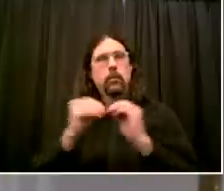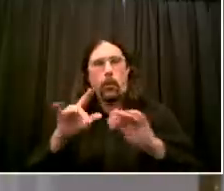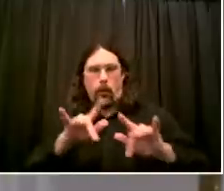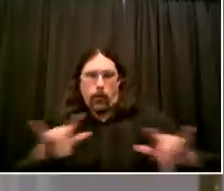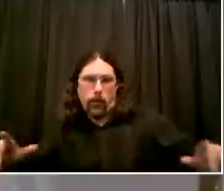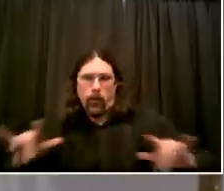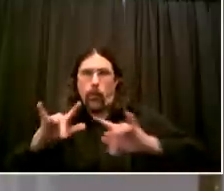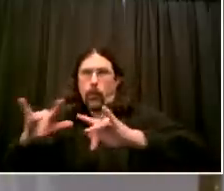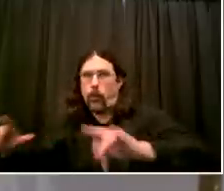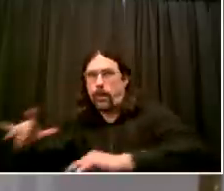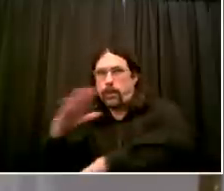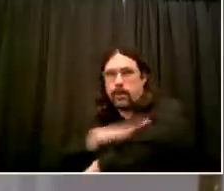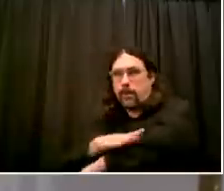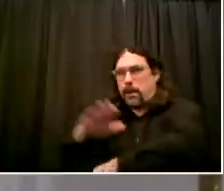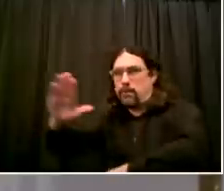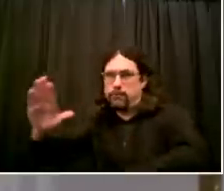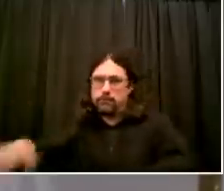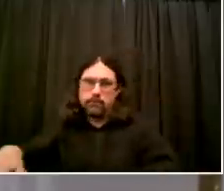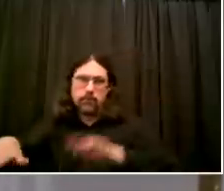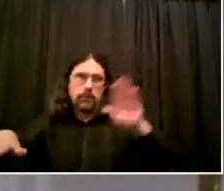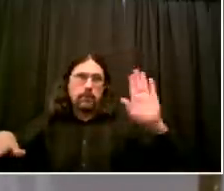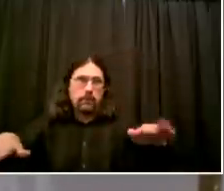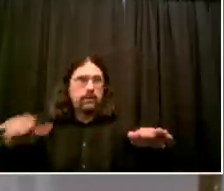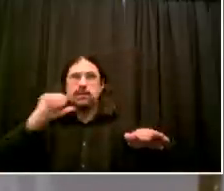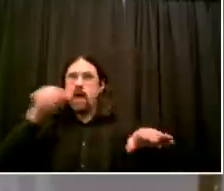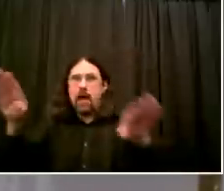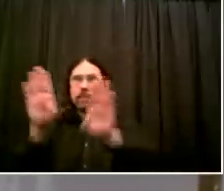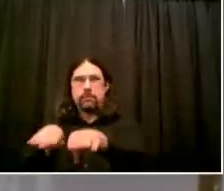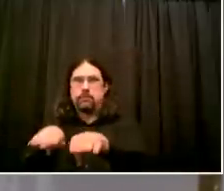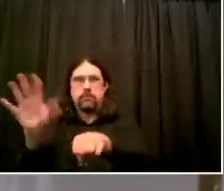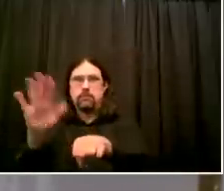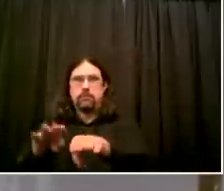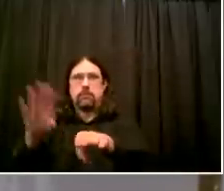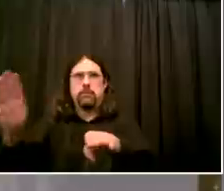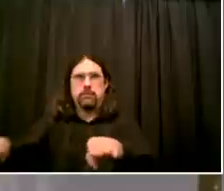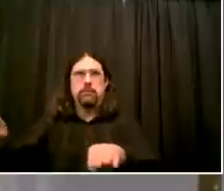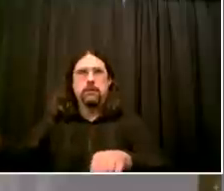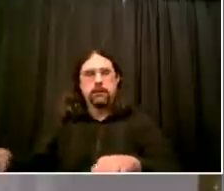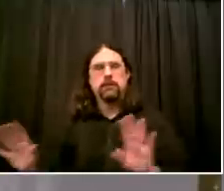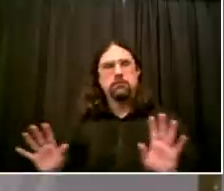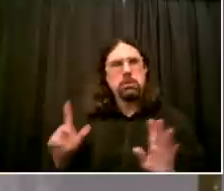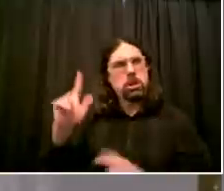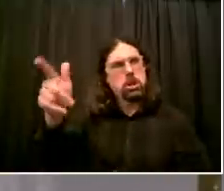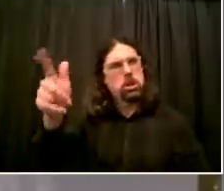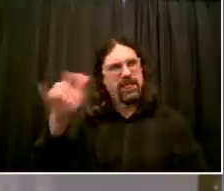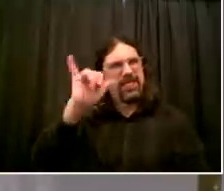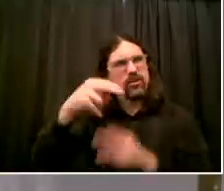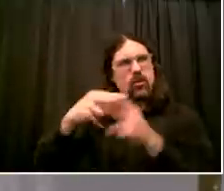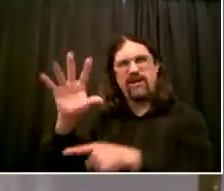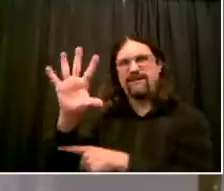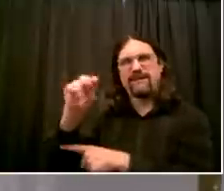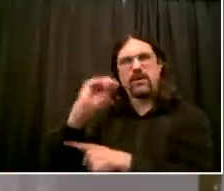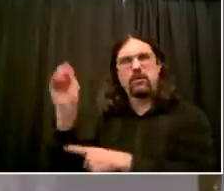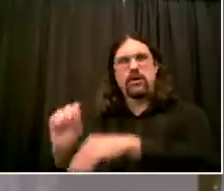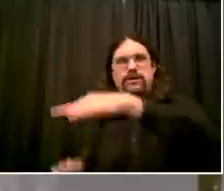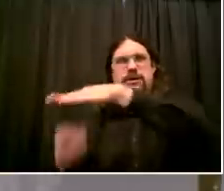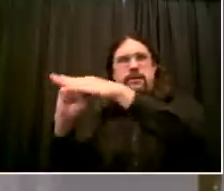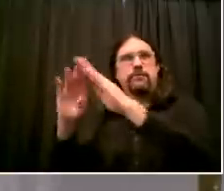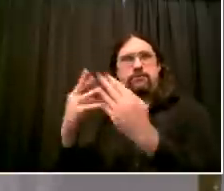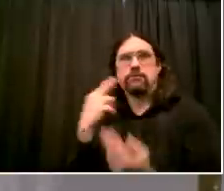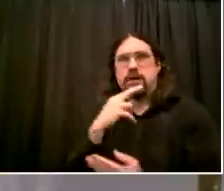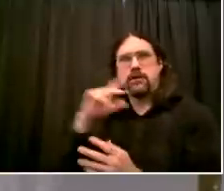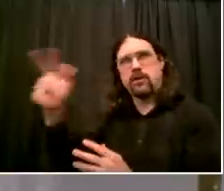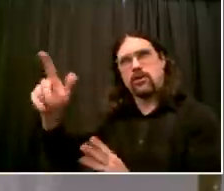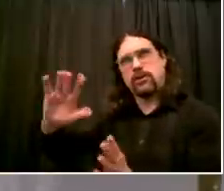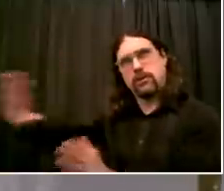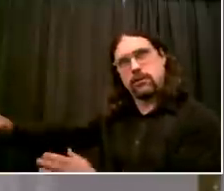So listen, restaurants are used to working 24-7. Something always comes up. Your point of sale system goes down. You don't